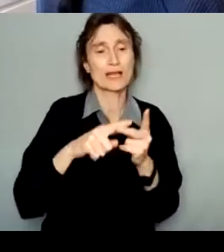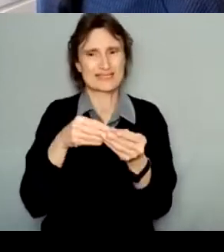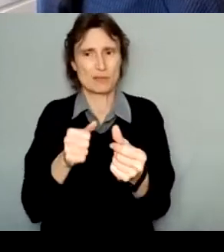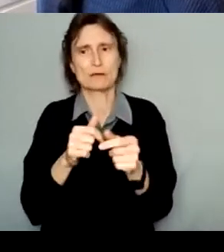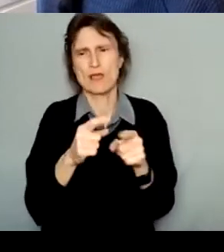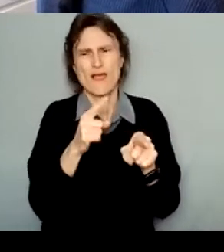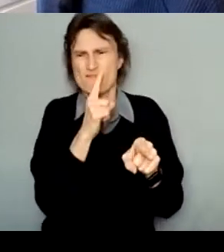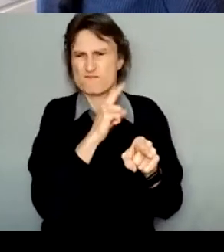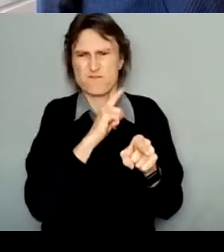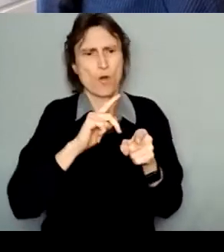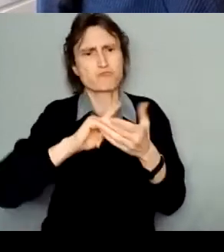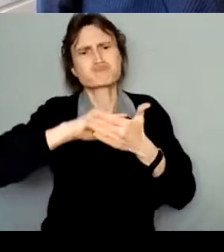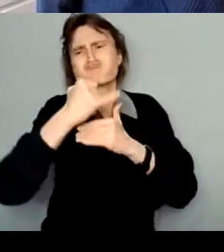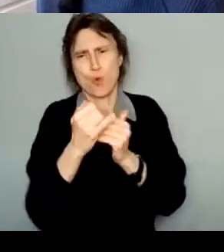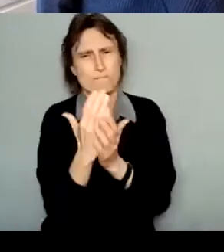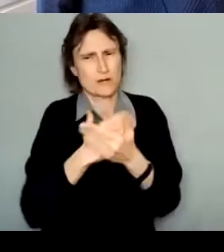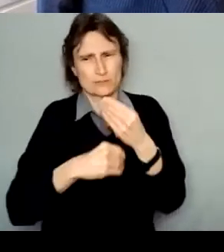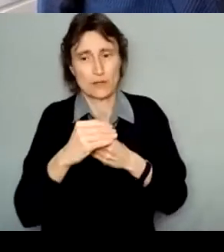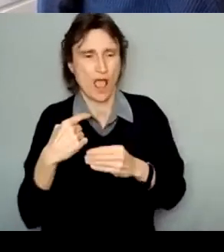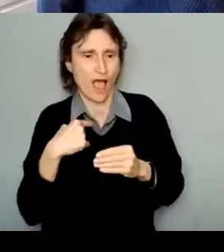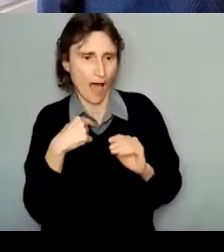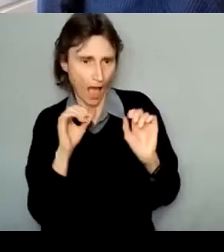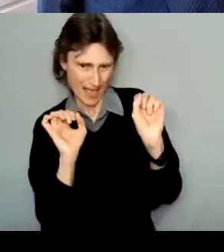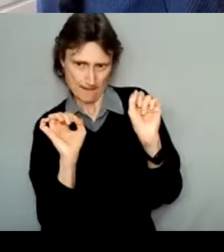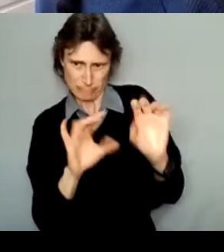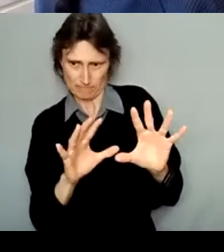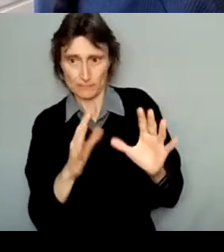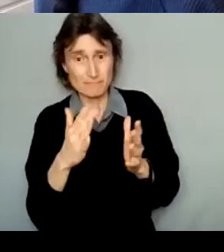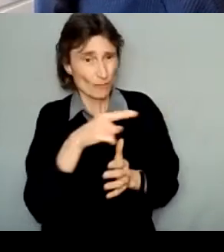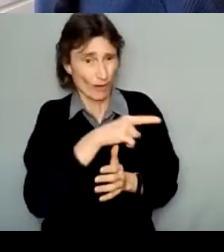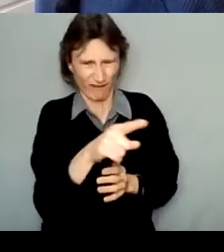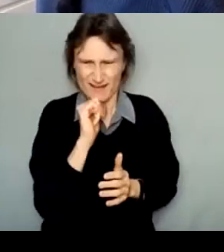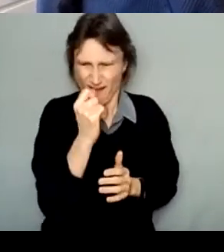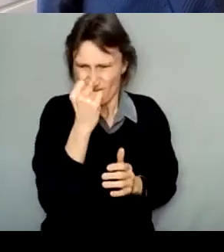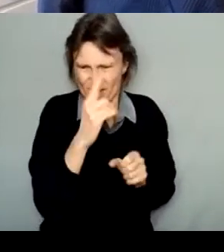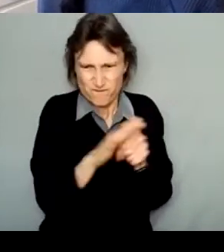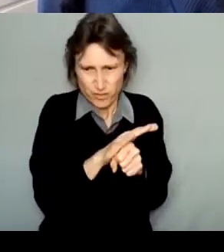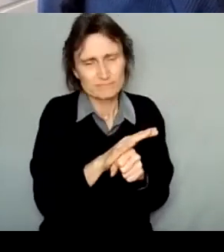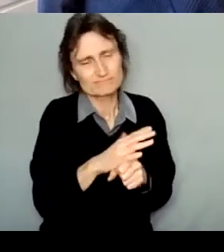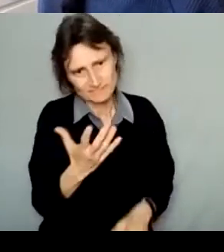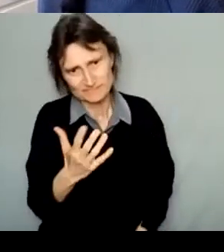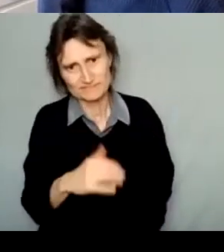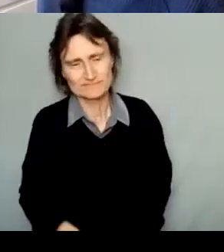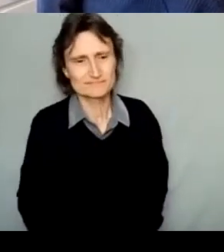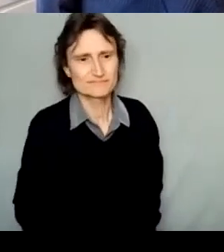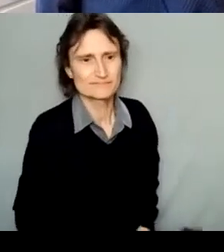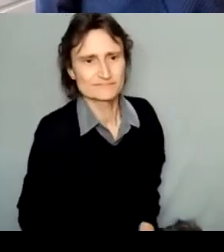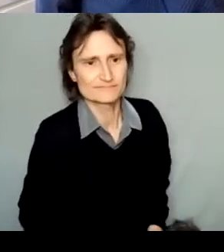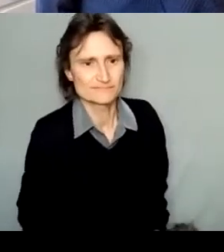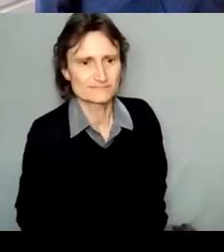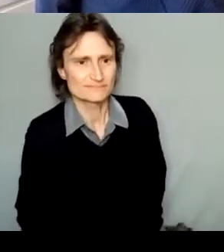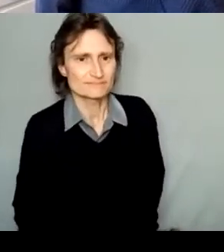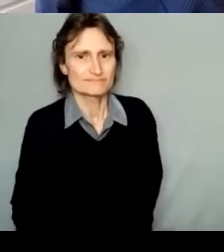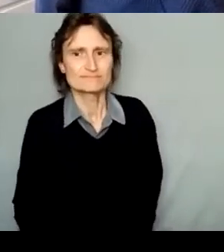I just threw together and it might not make a lot of sense. But you'll notice, you'll also notice I struggled to fit